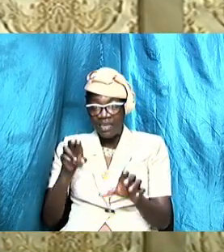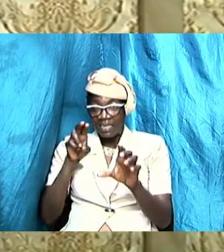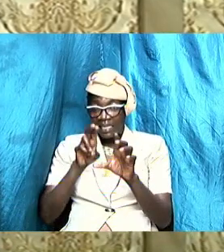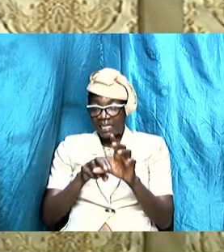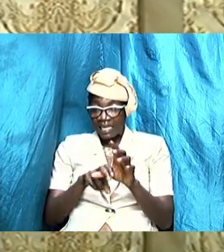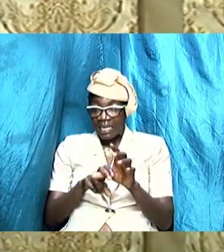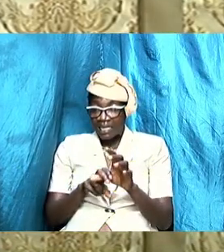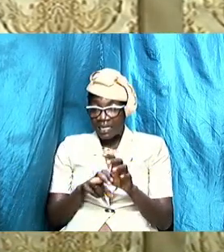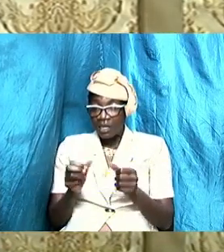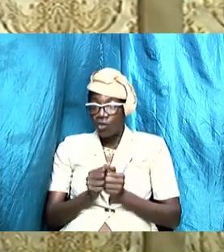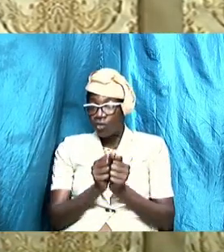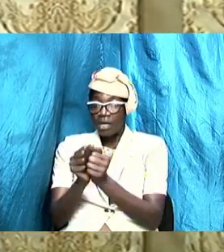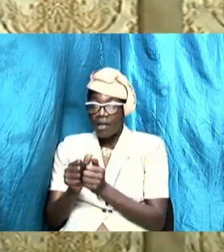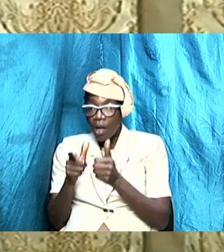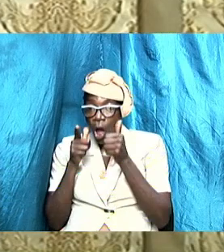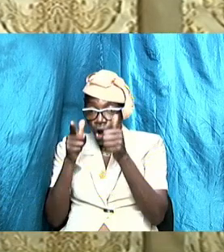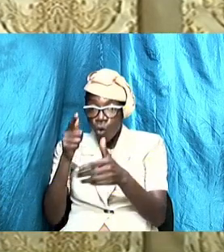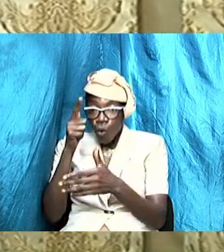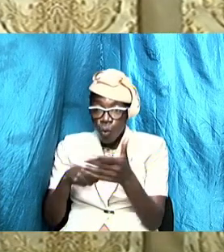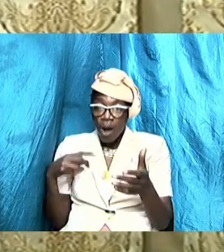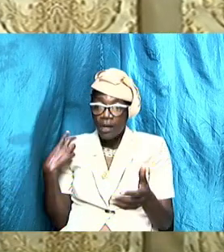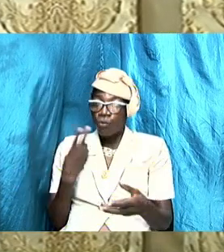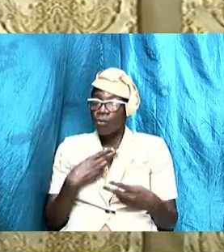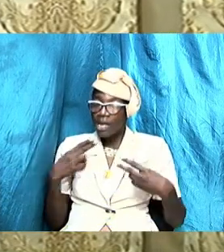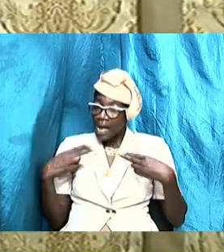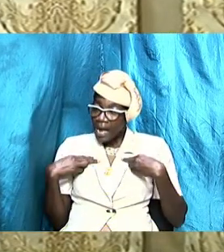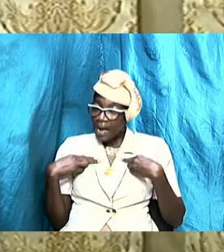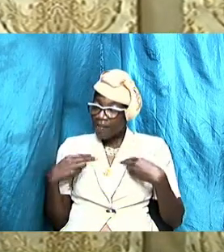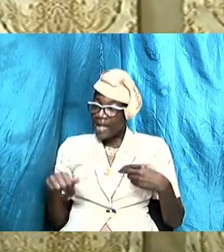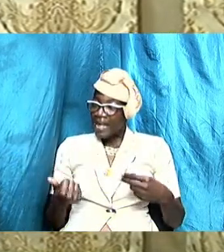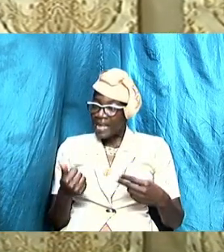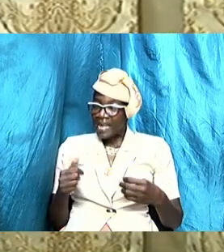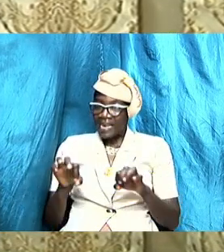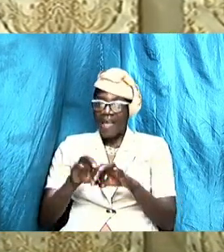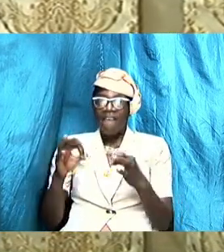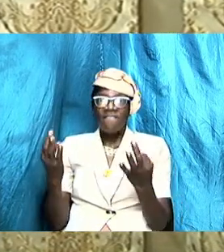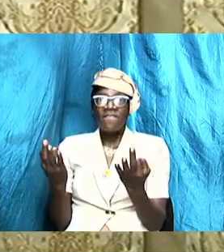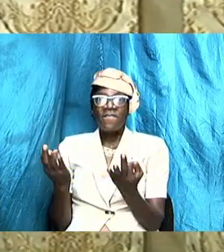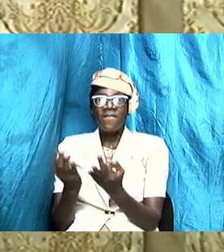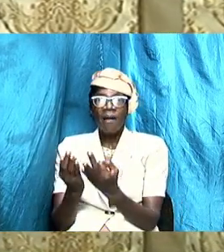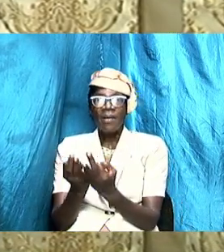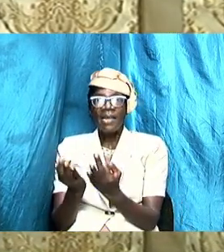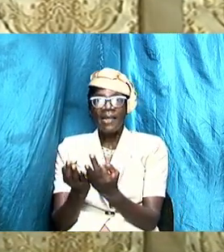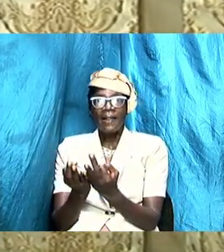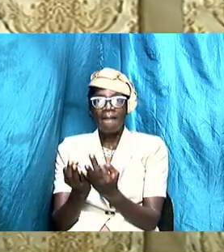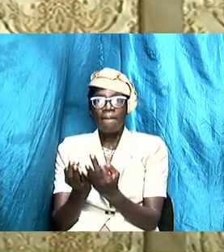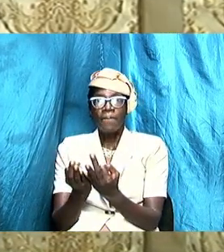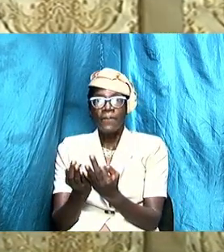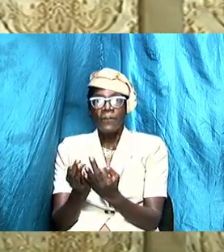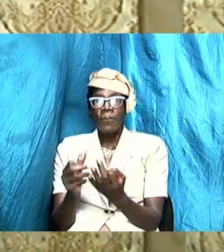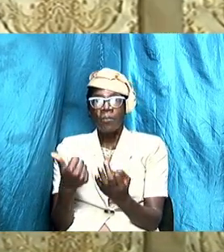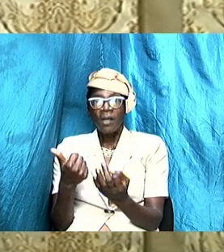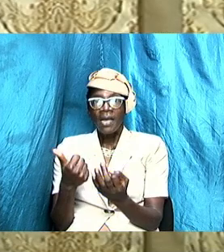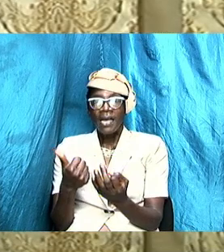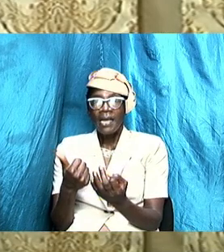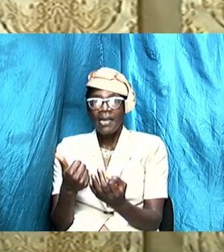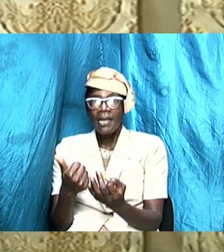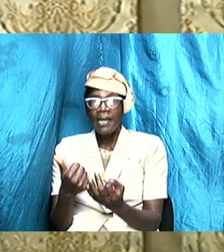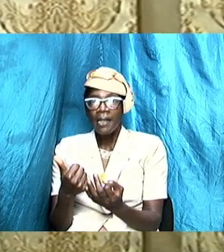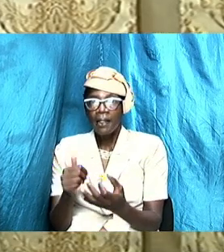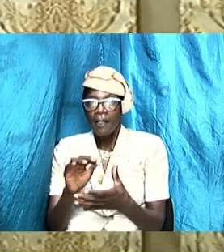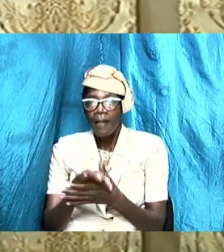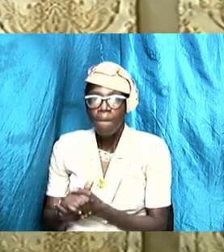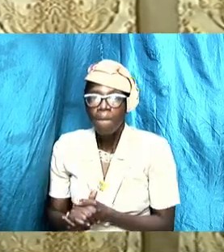have and any family any couple any married